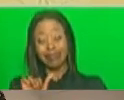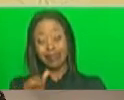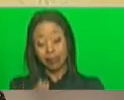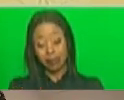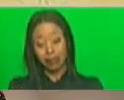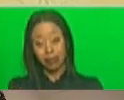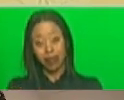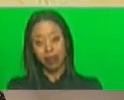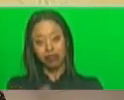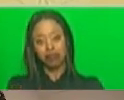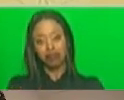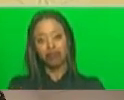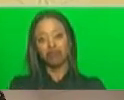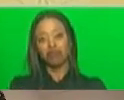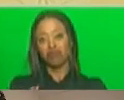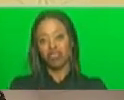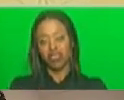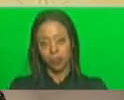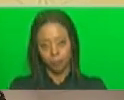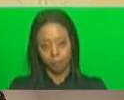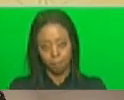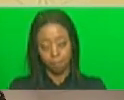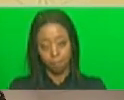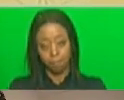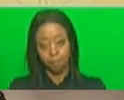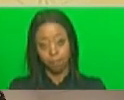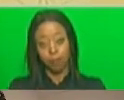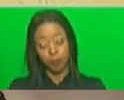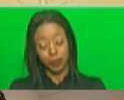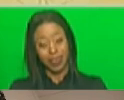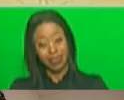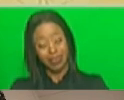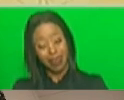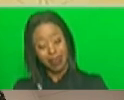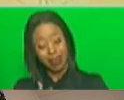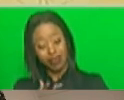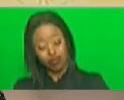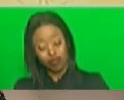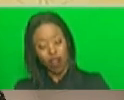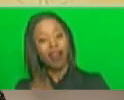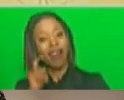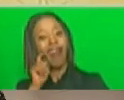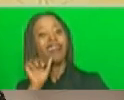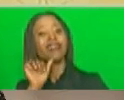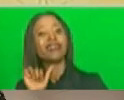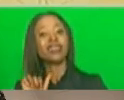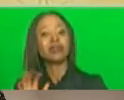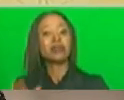the youngest of these children was just six years old